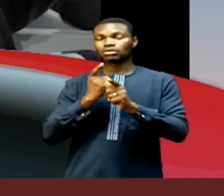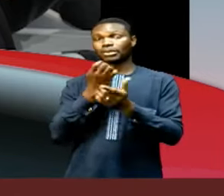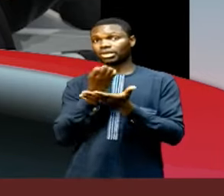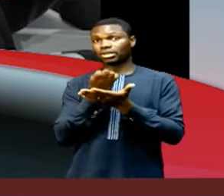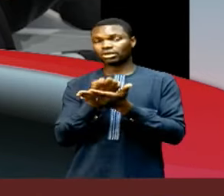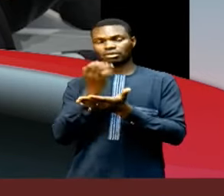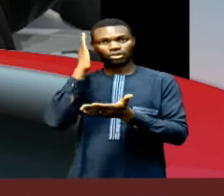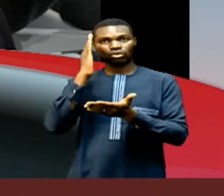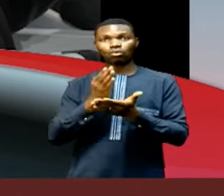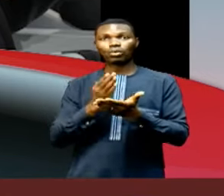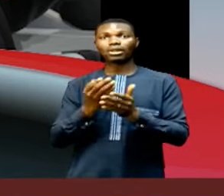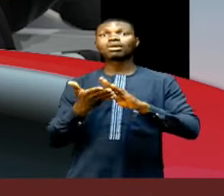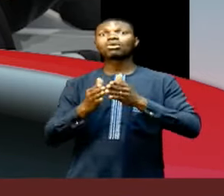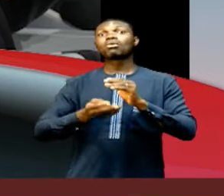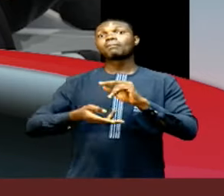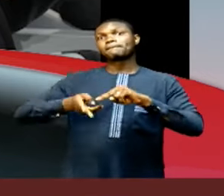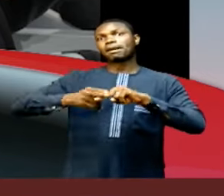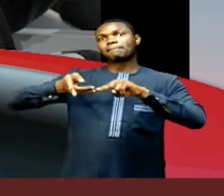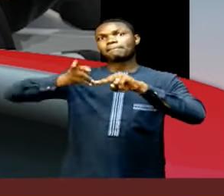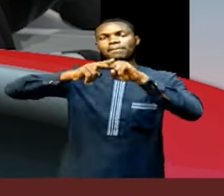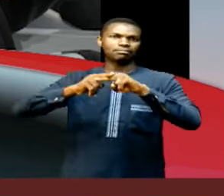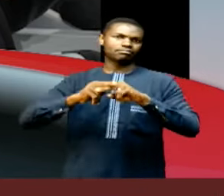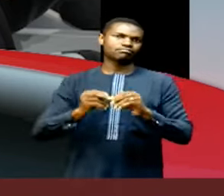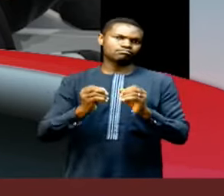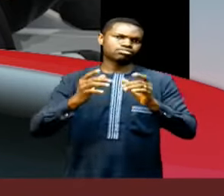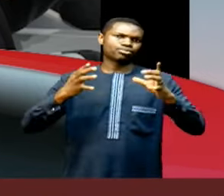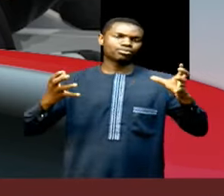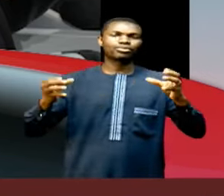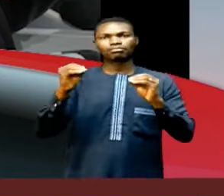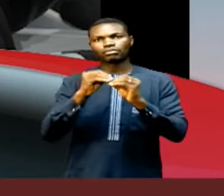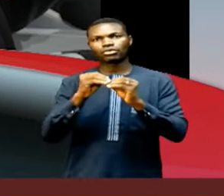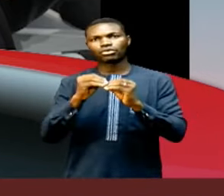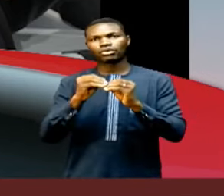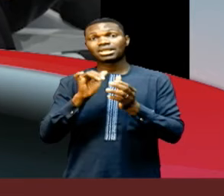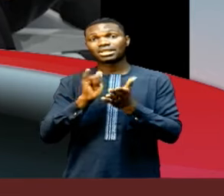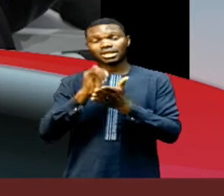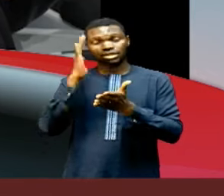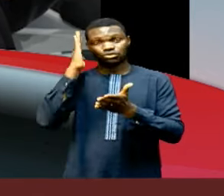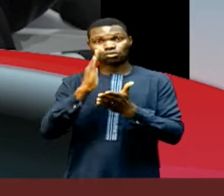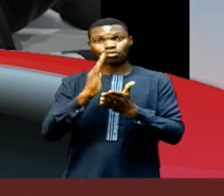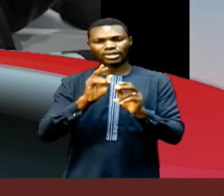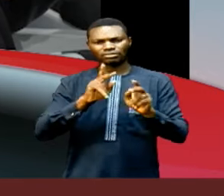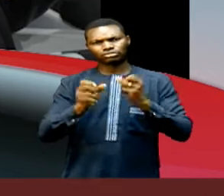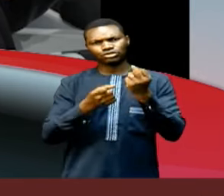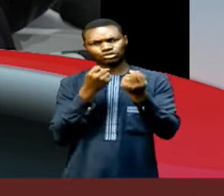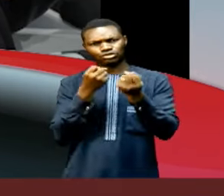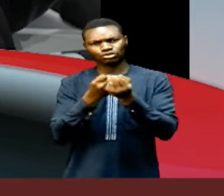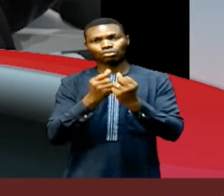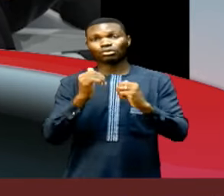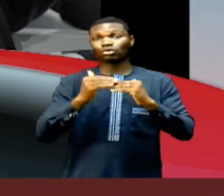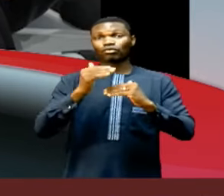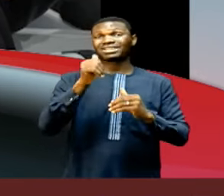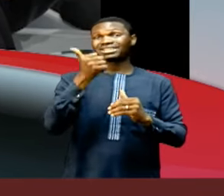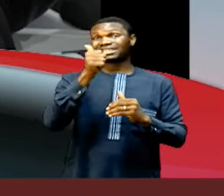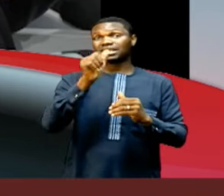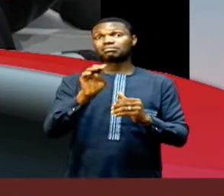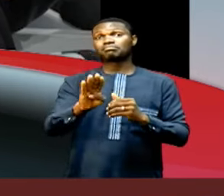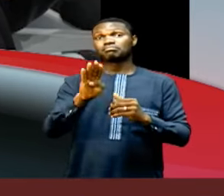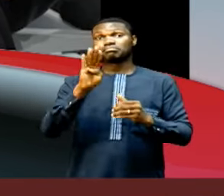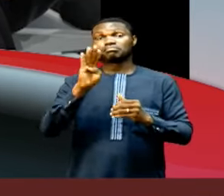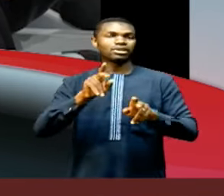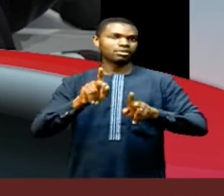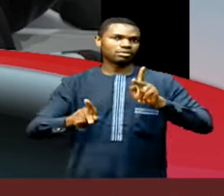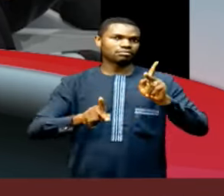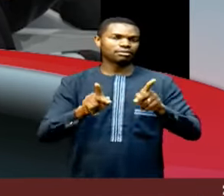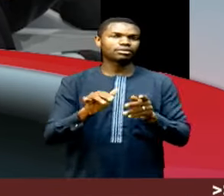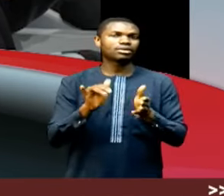will double in size and will serve a population of over 10 billion people. In this context,